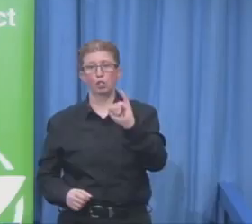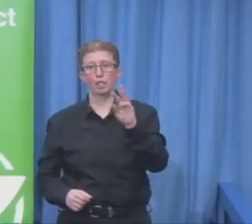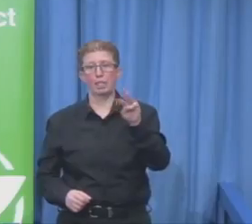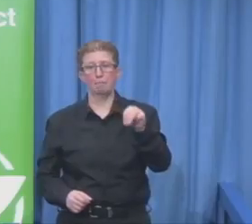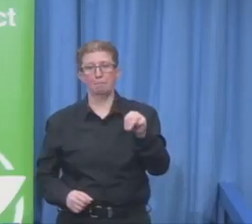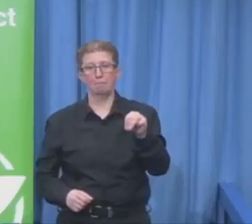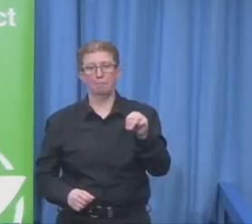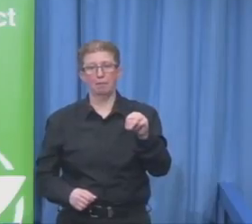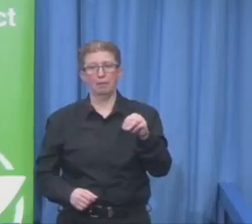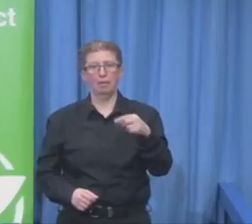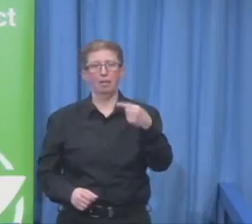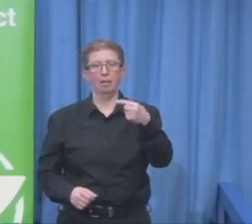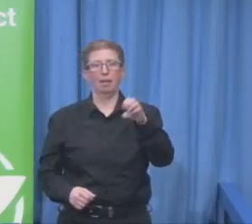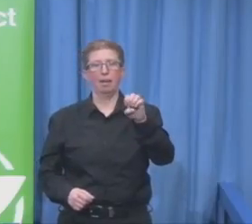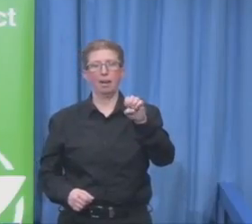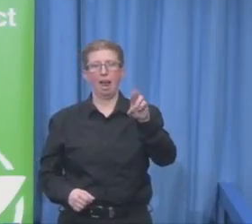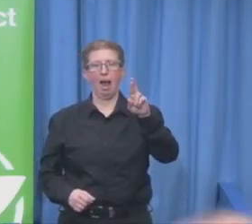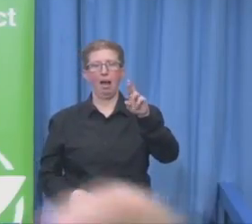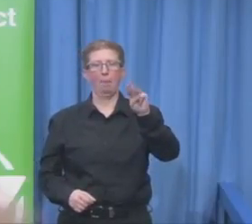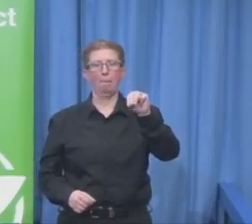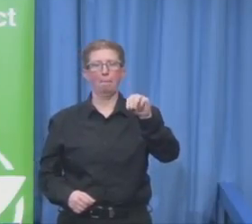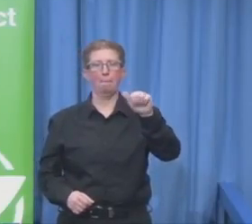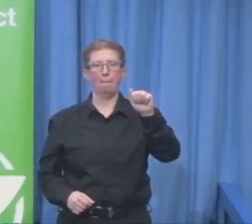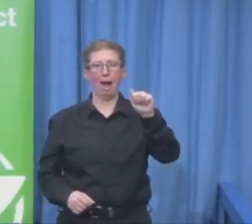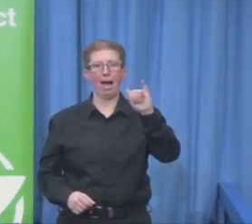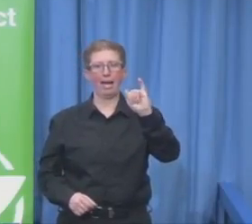Velbo.